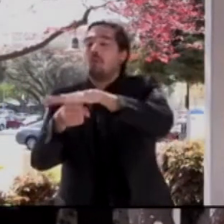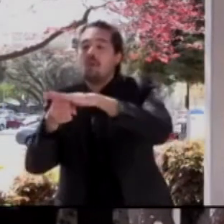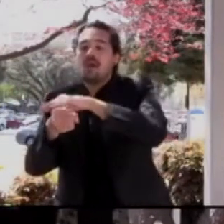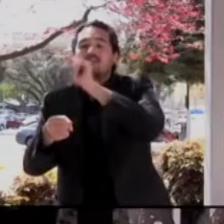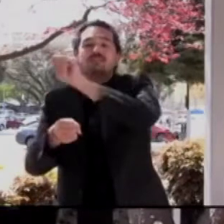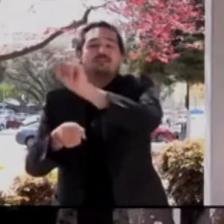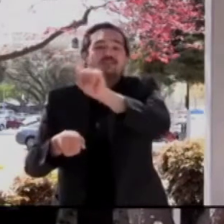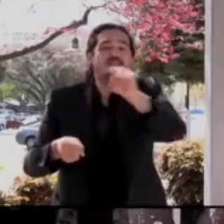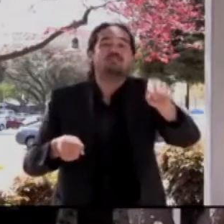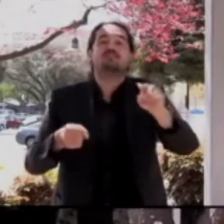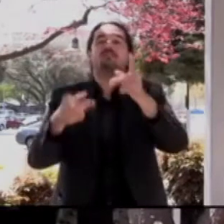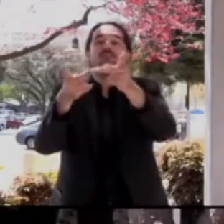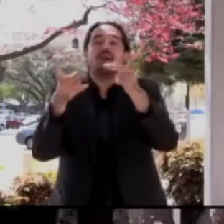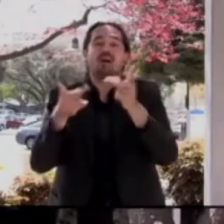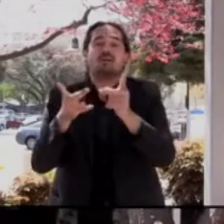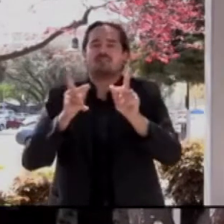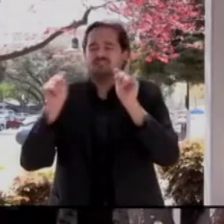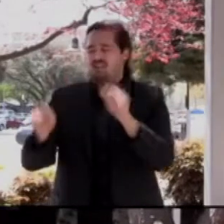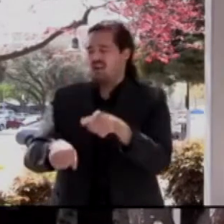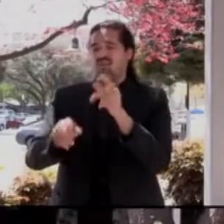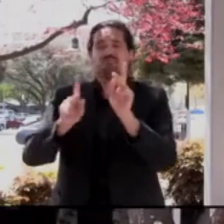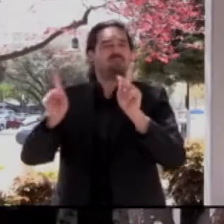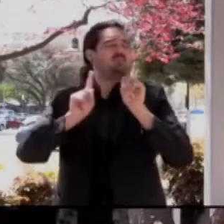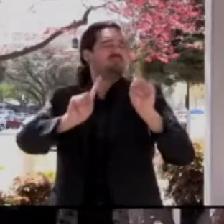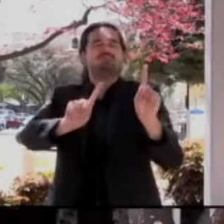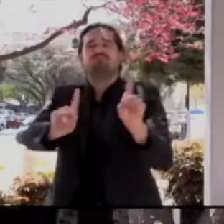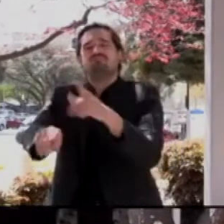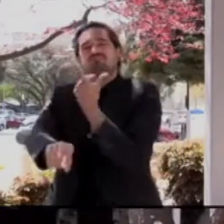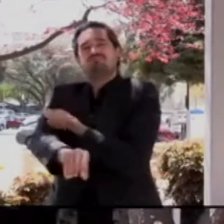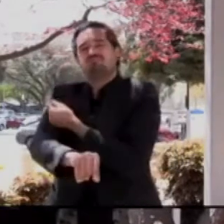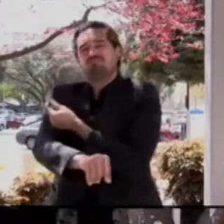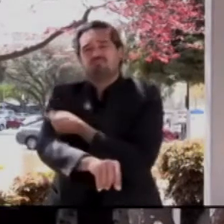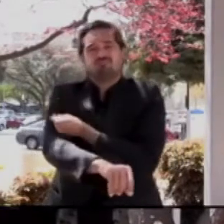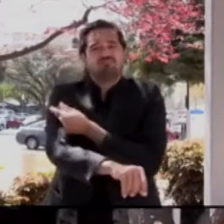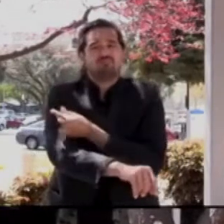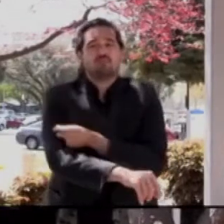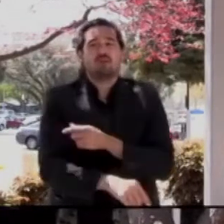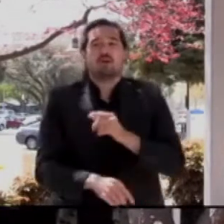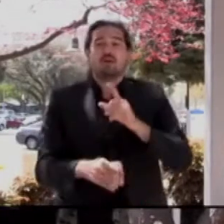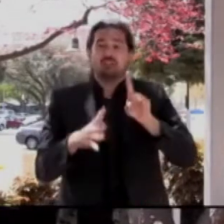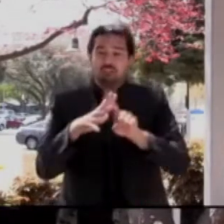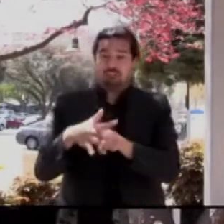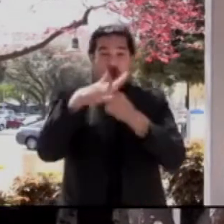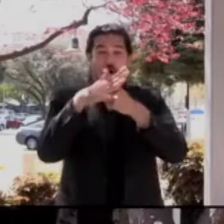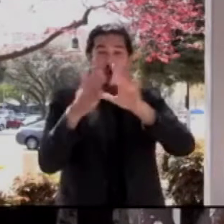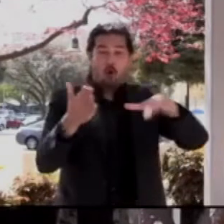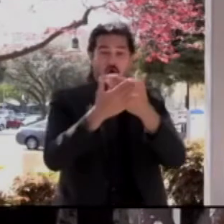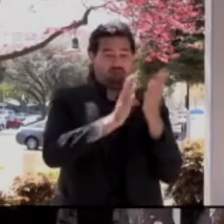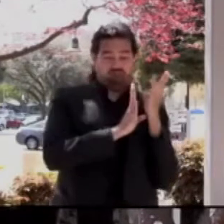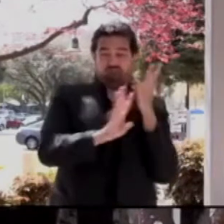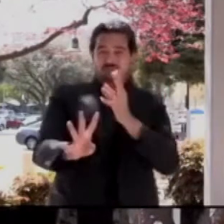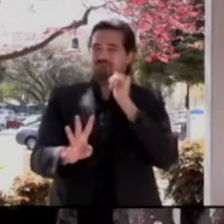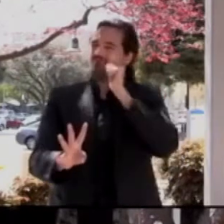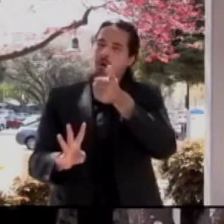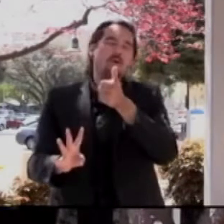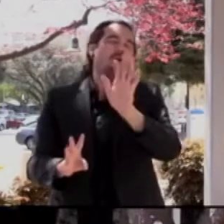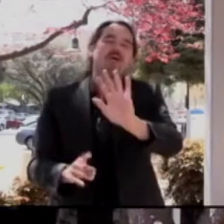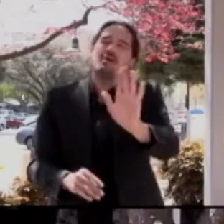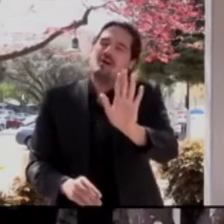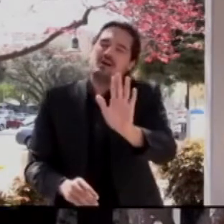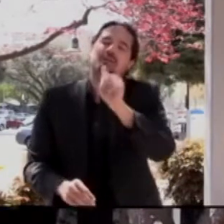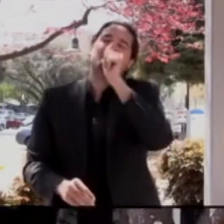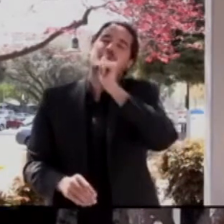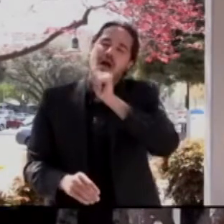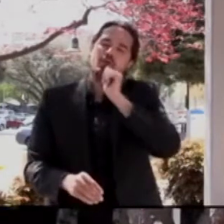their capacity. And again, this is going to, it's not going to all happen tomorrow. So people, again, be patient. You